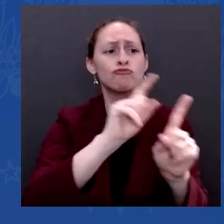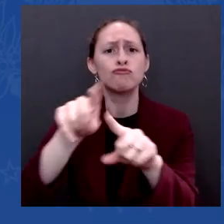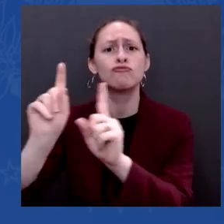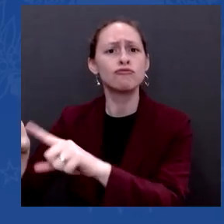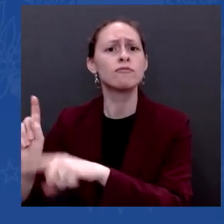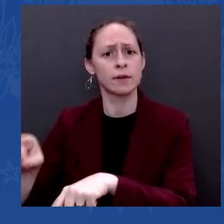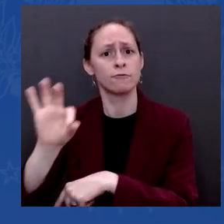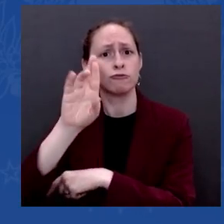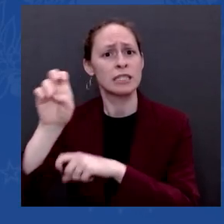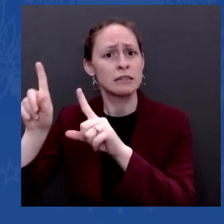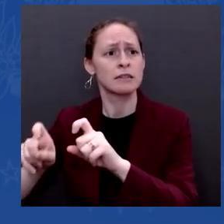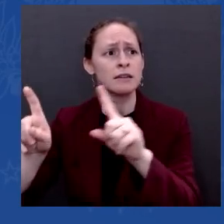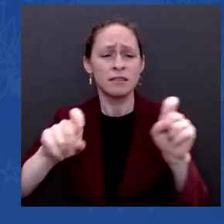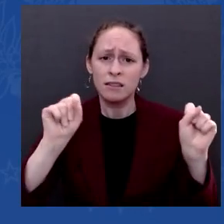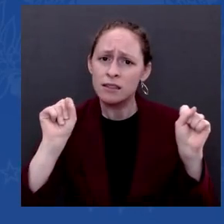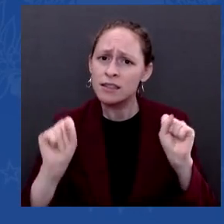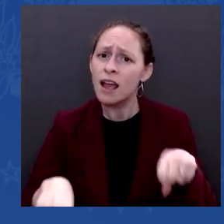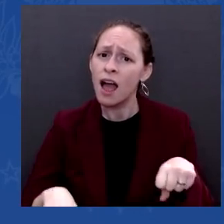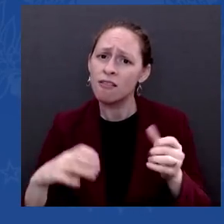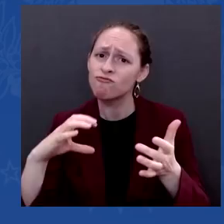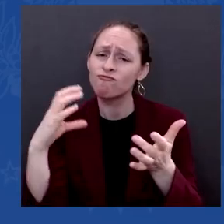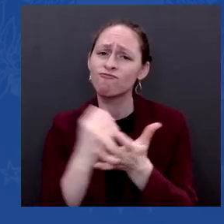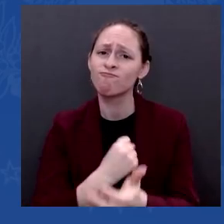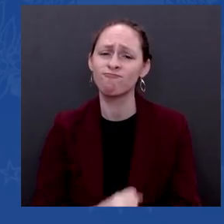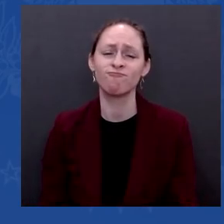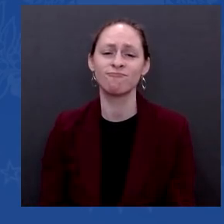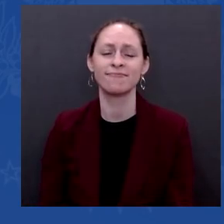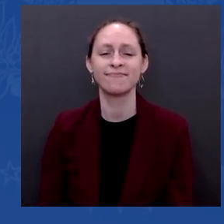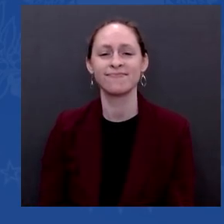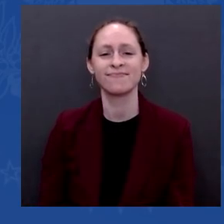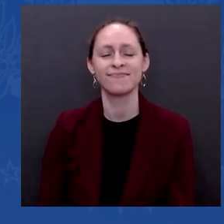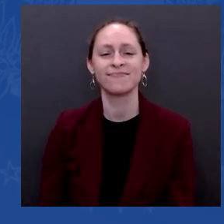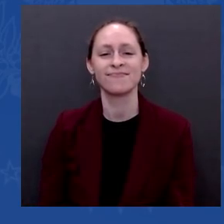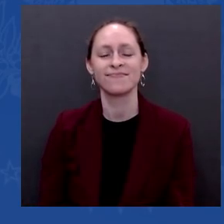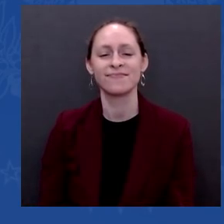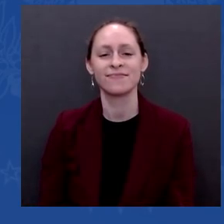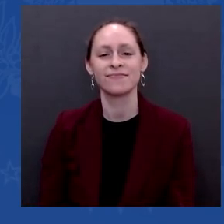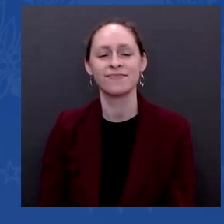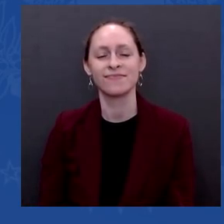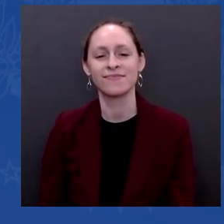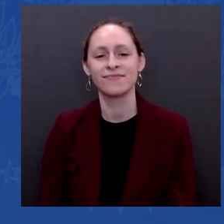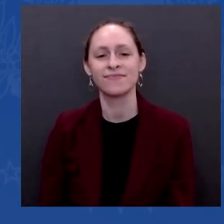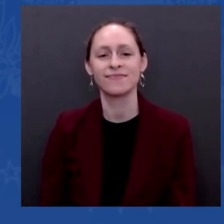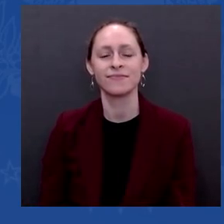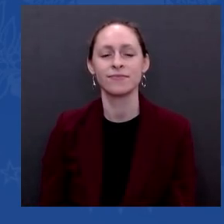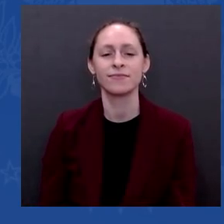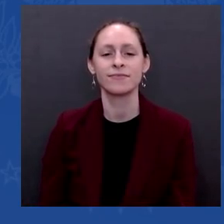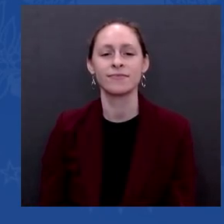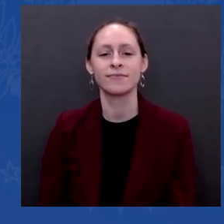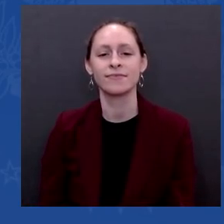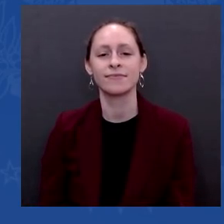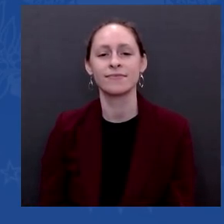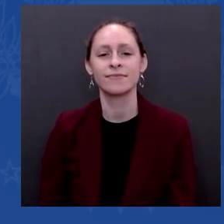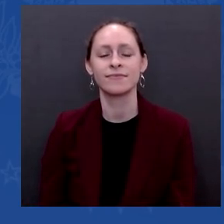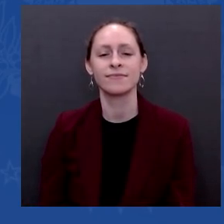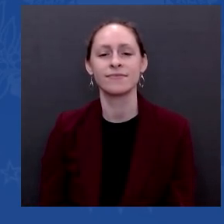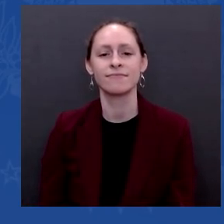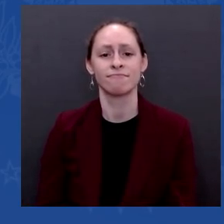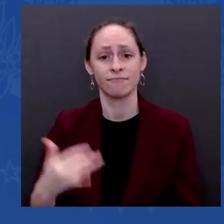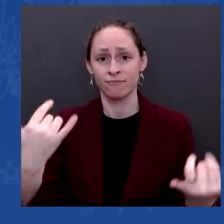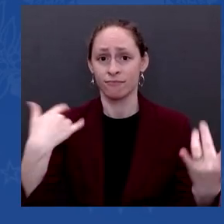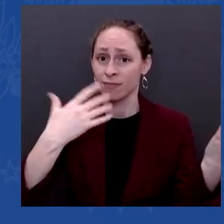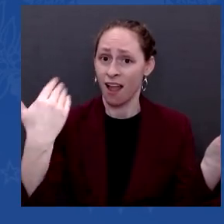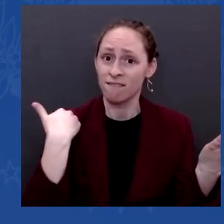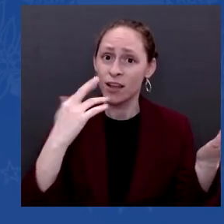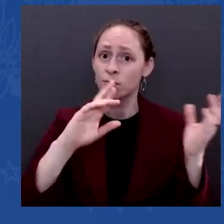hospital than any other point in the pandemic, including life-saving antiviral pills. We purchased 20 million